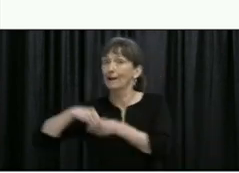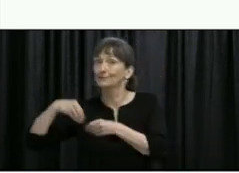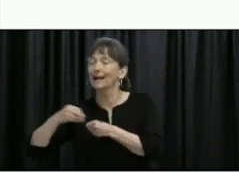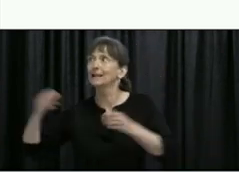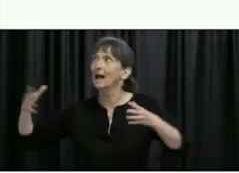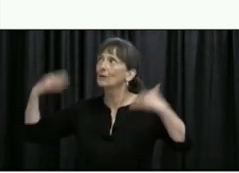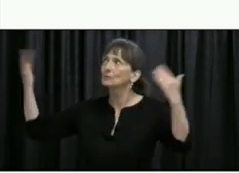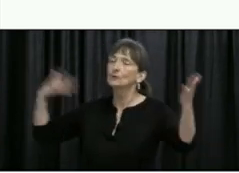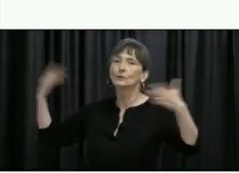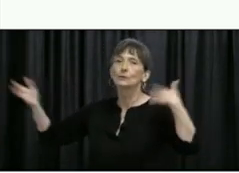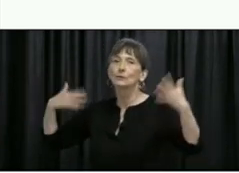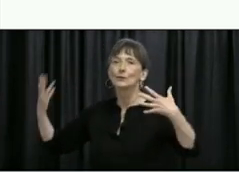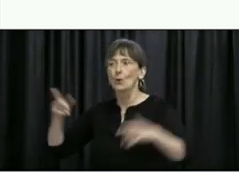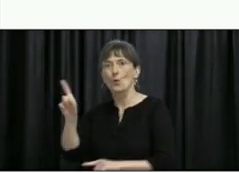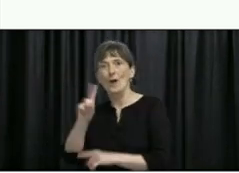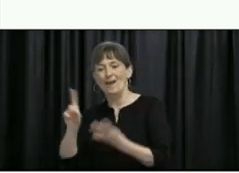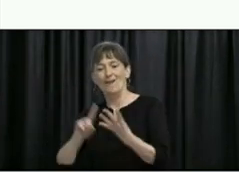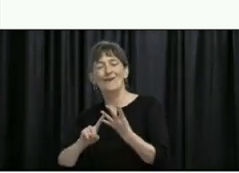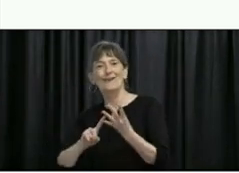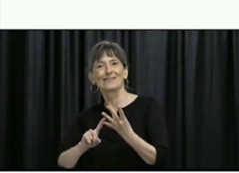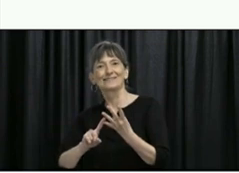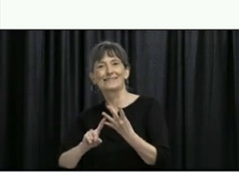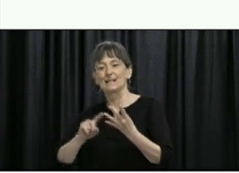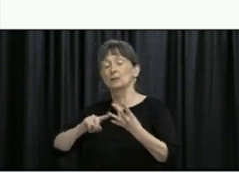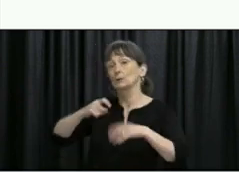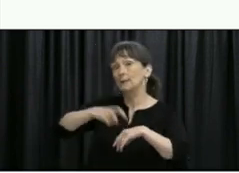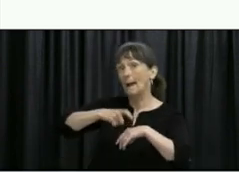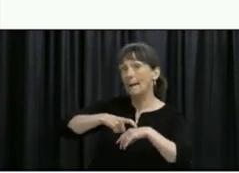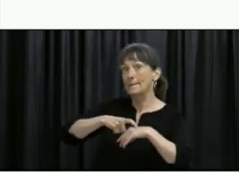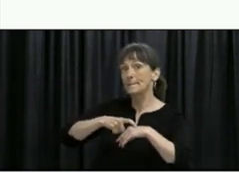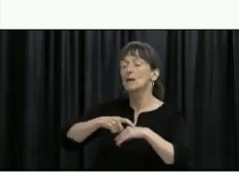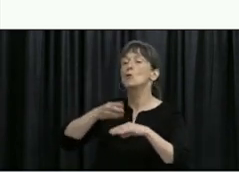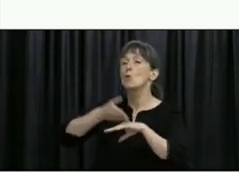So, think about that when you consider the place that you interact with people.